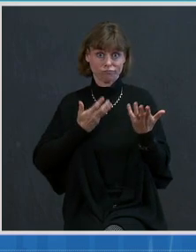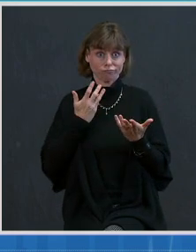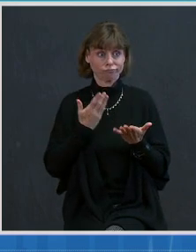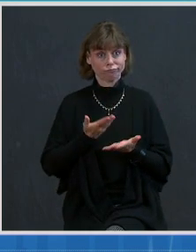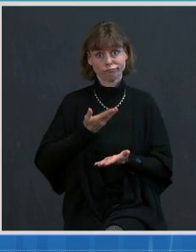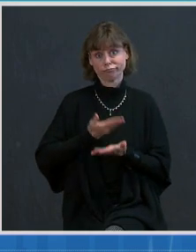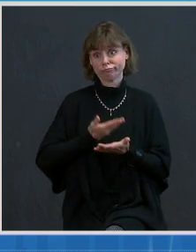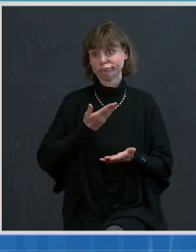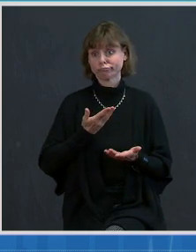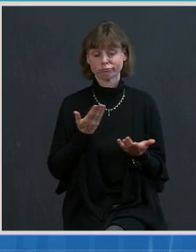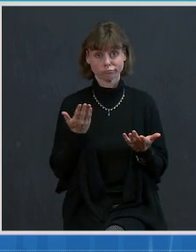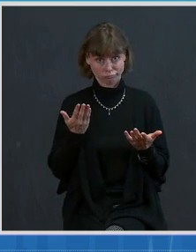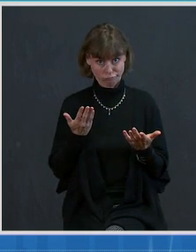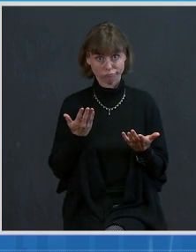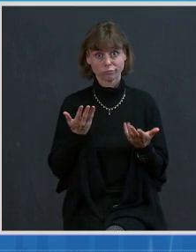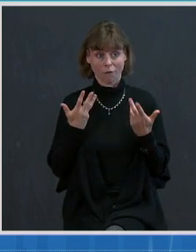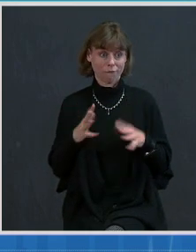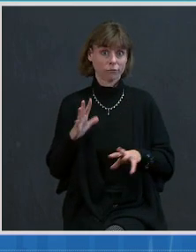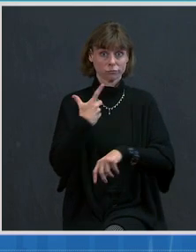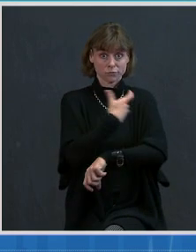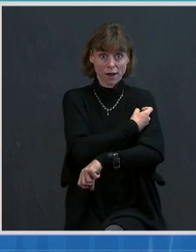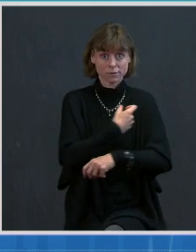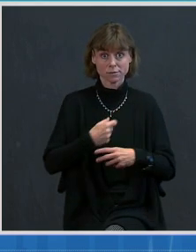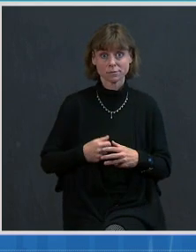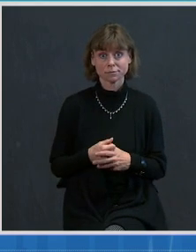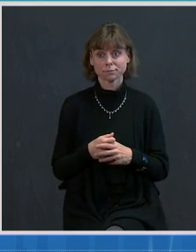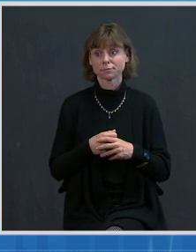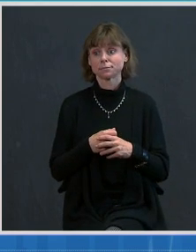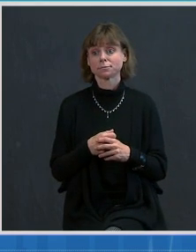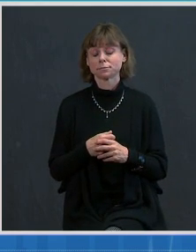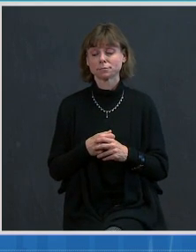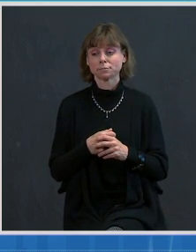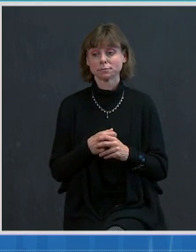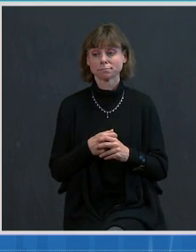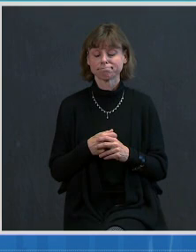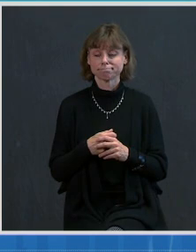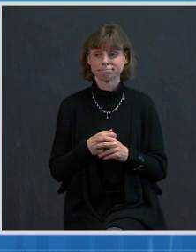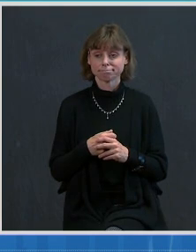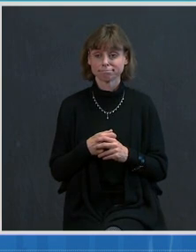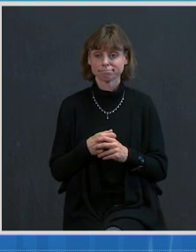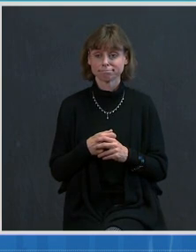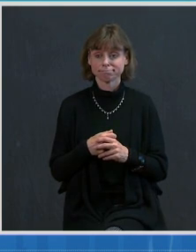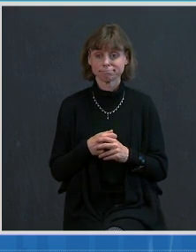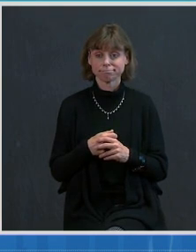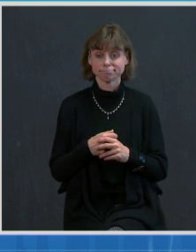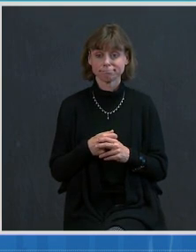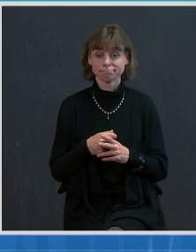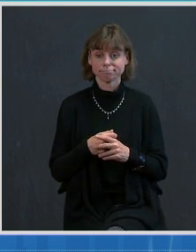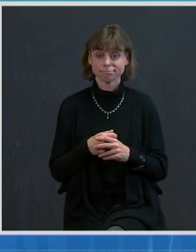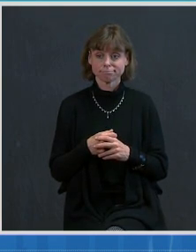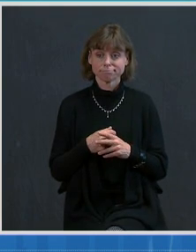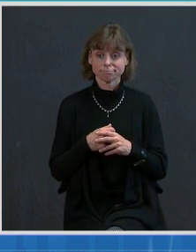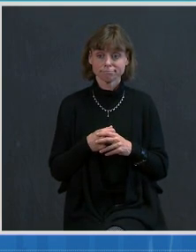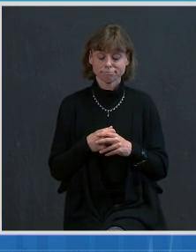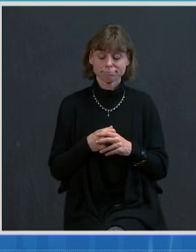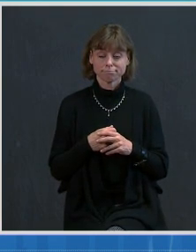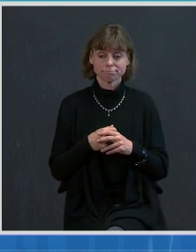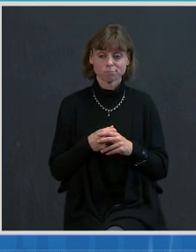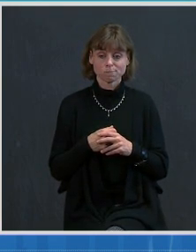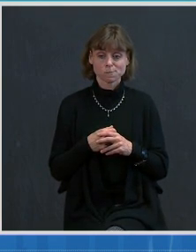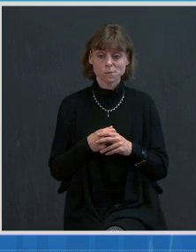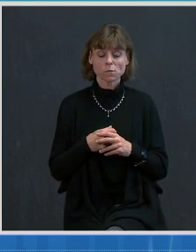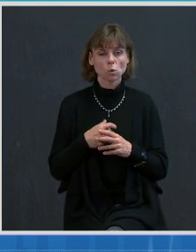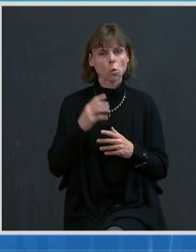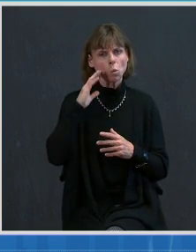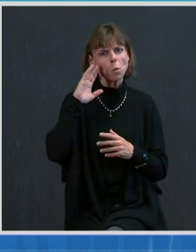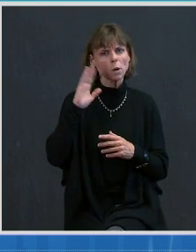that they have had a vaccine. And we know that there are efforts that are underway led